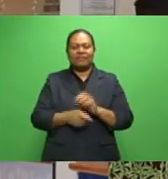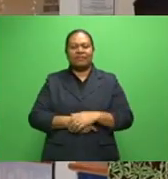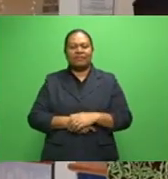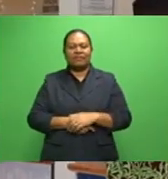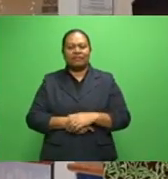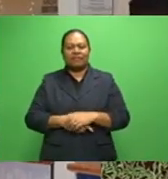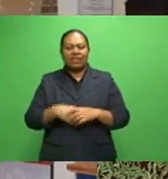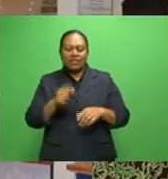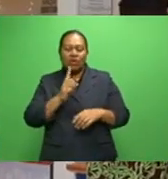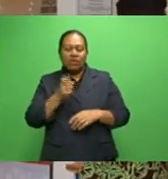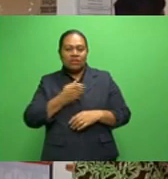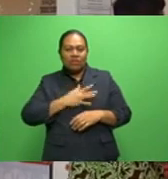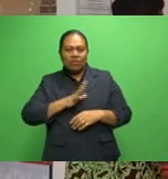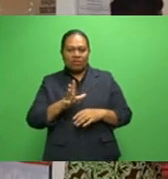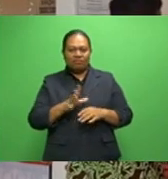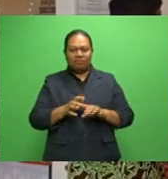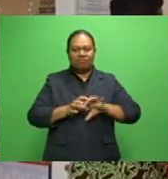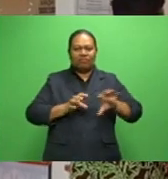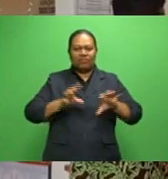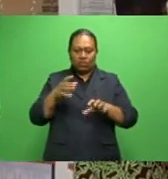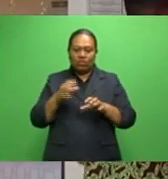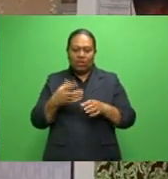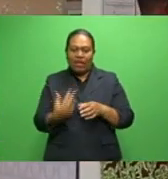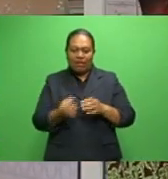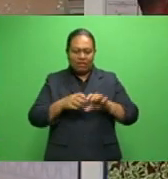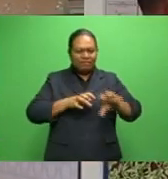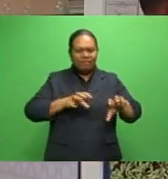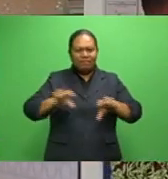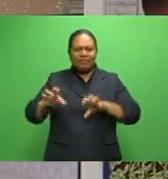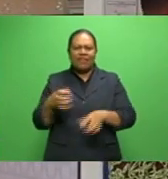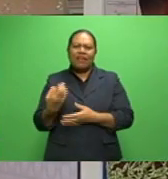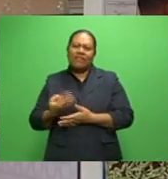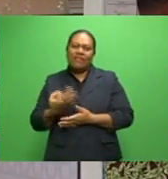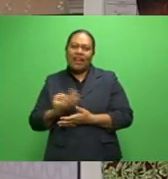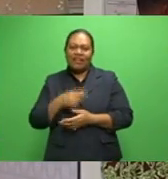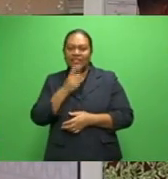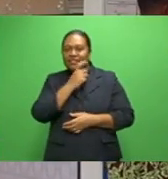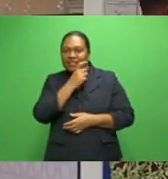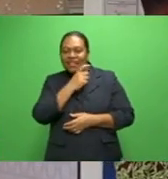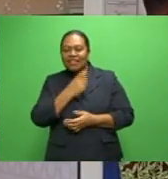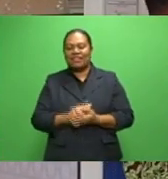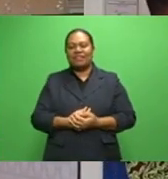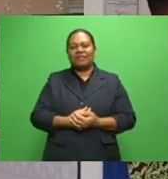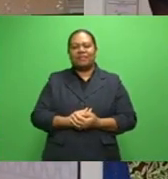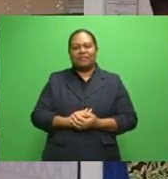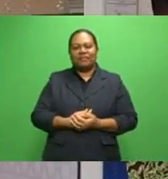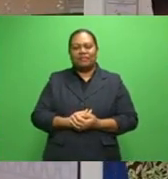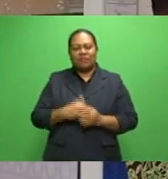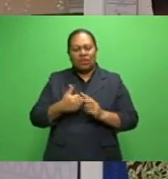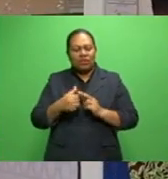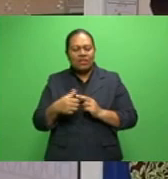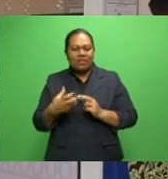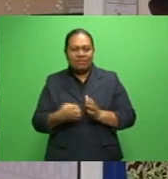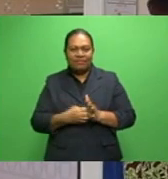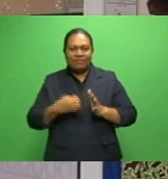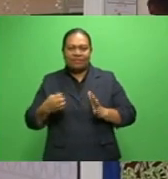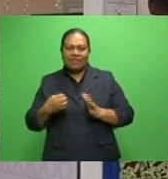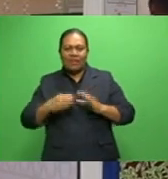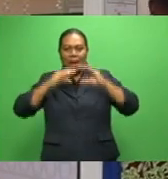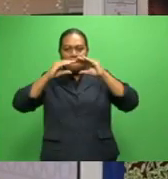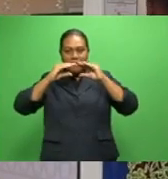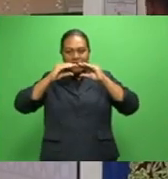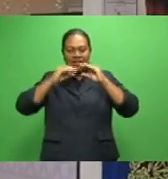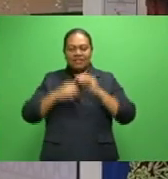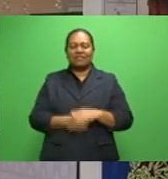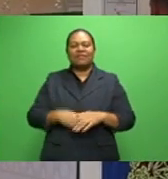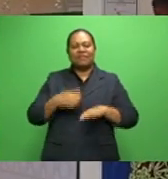our new branch, we've branched out to fried chicken. We have our own original fried chicken recipe. And also we've expanded on our burgers. We've got